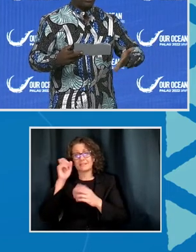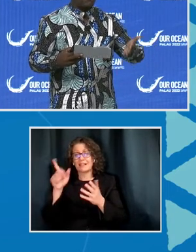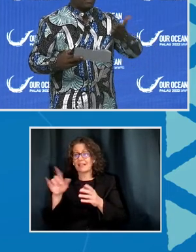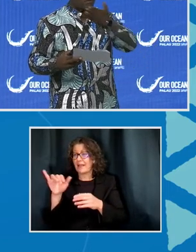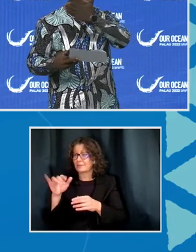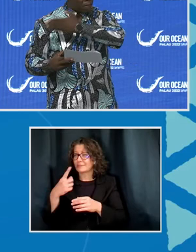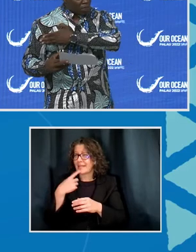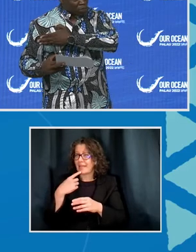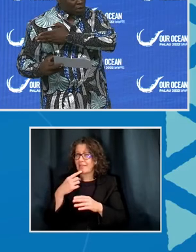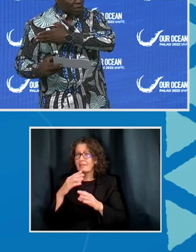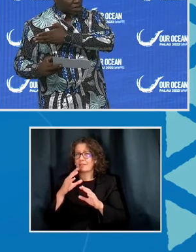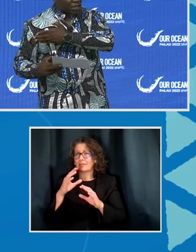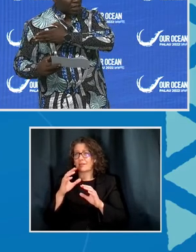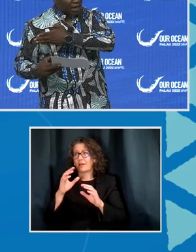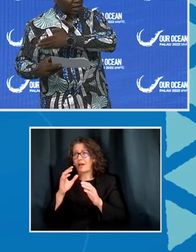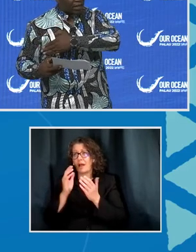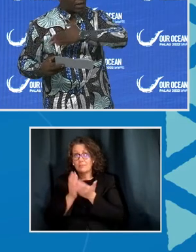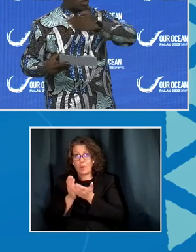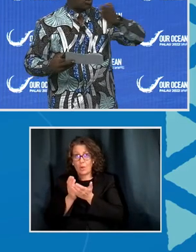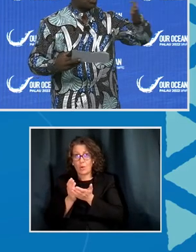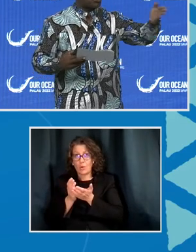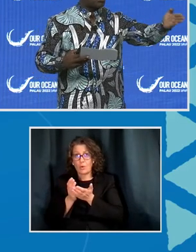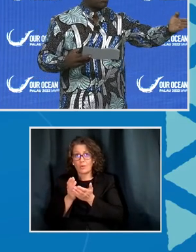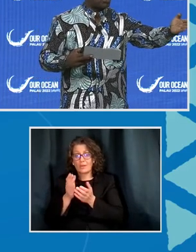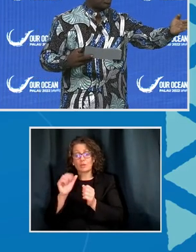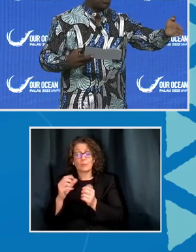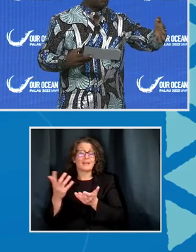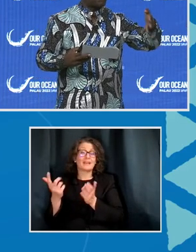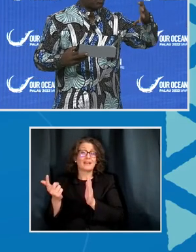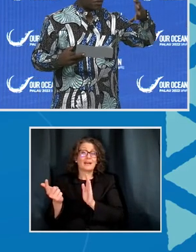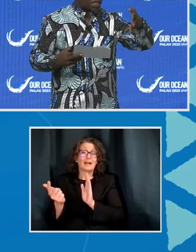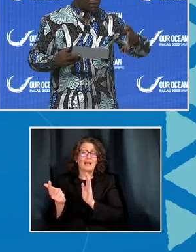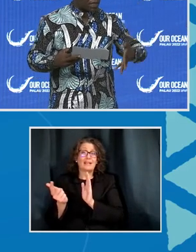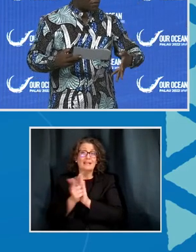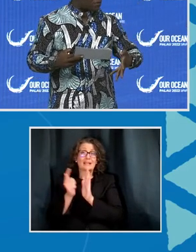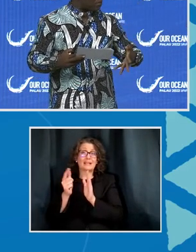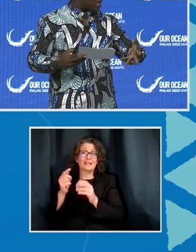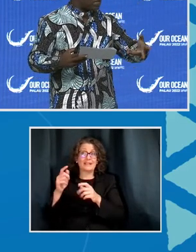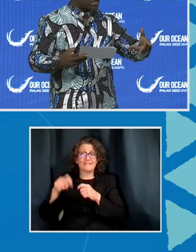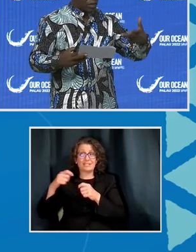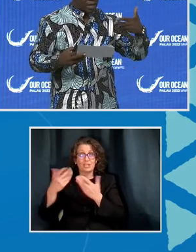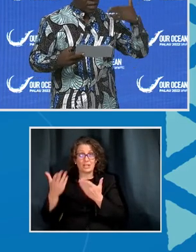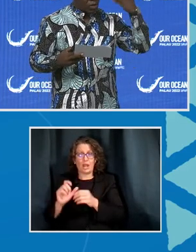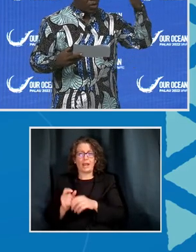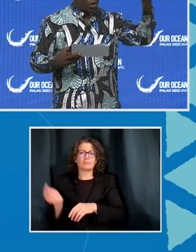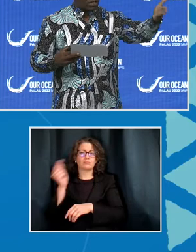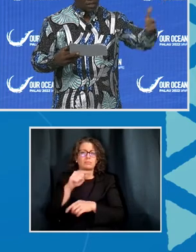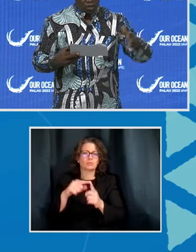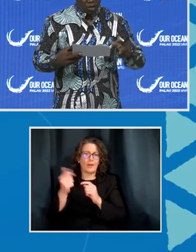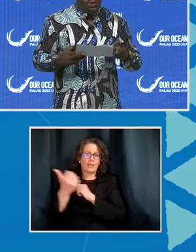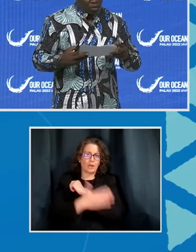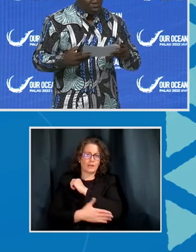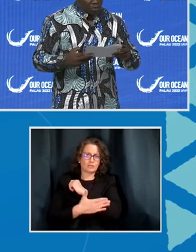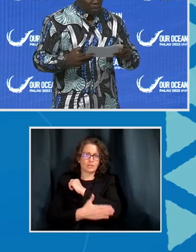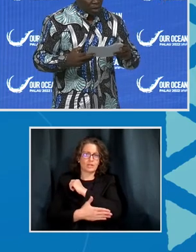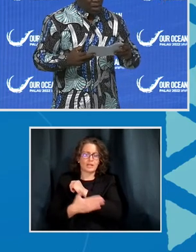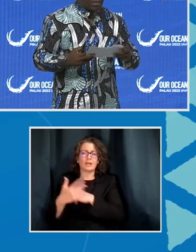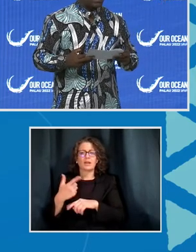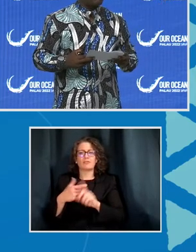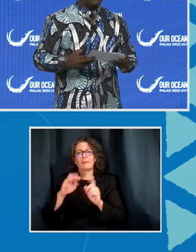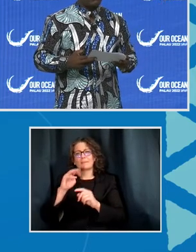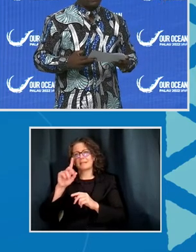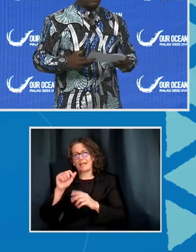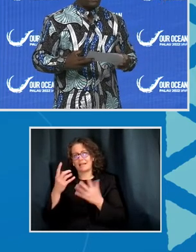sea. So a ship can be fishing illegally here and close to the other countries. So the free traceability from MDA, we can now see where they're going.